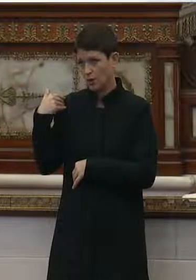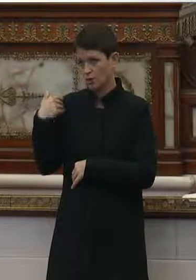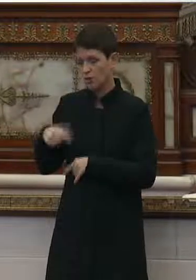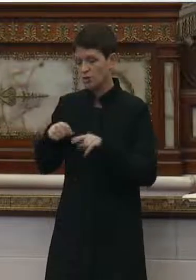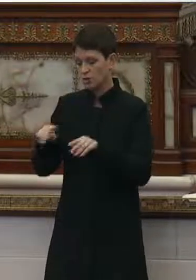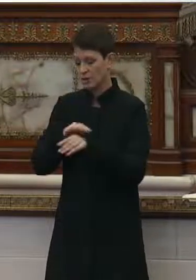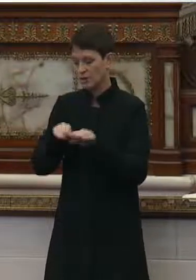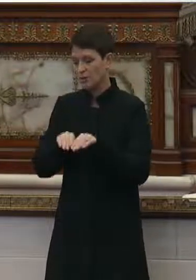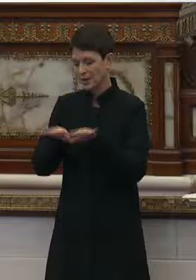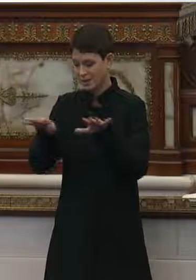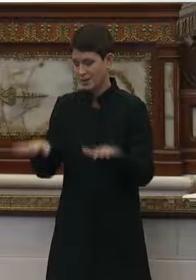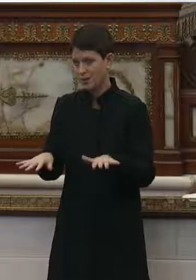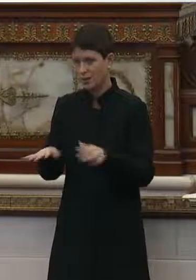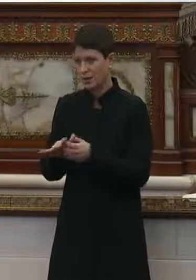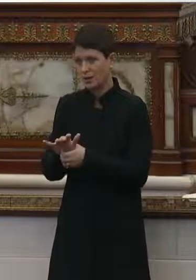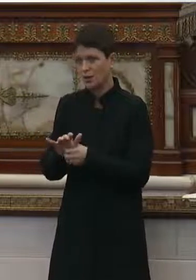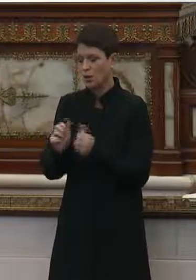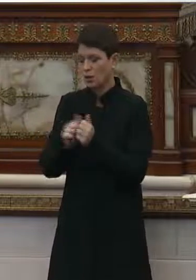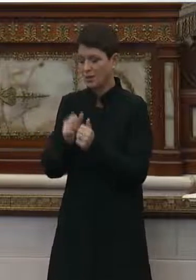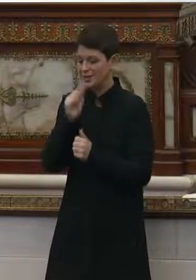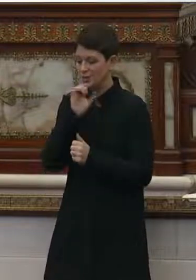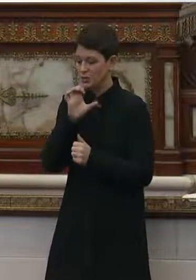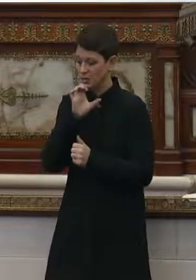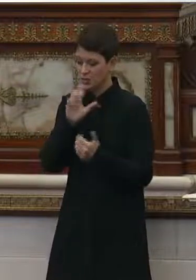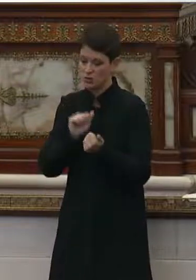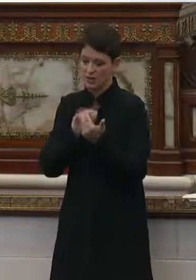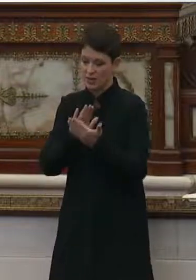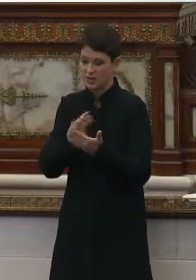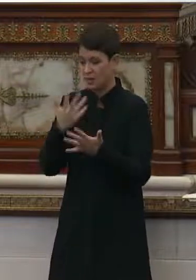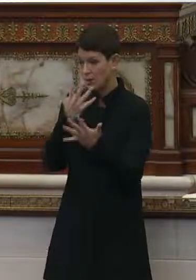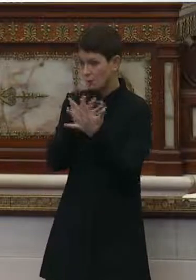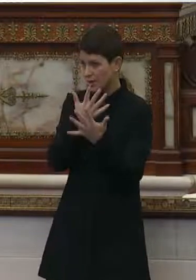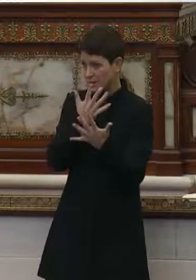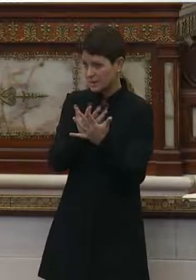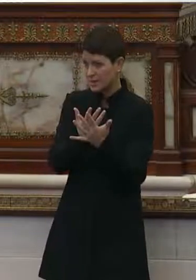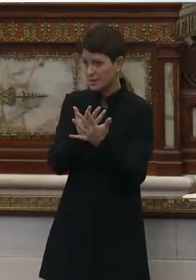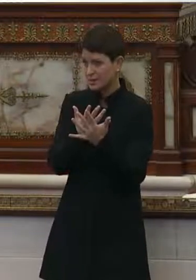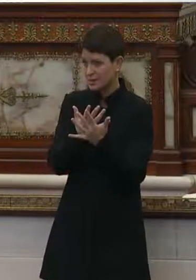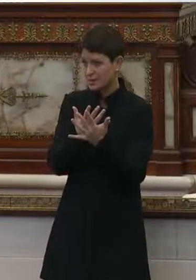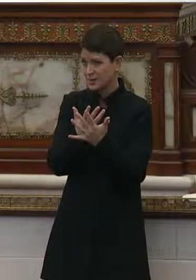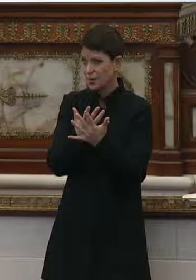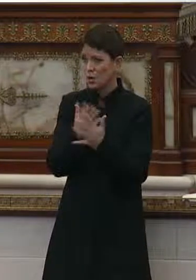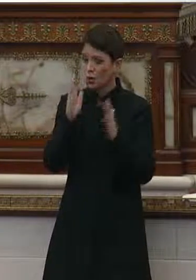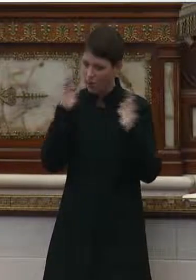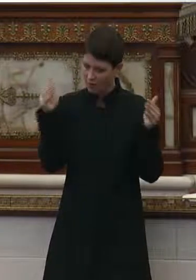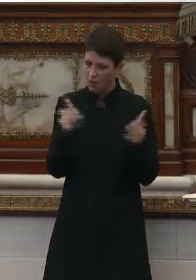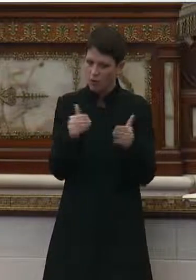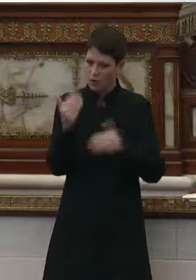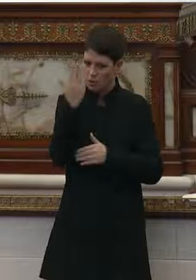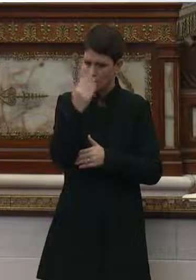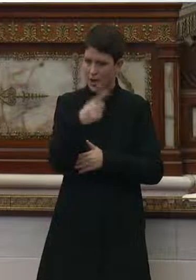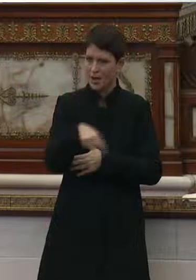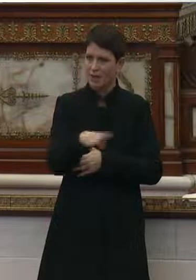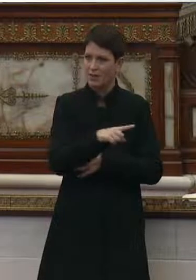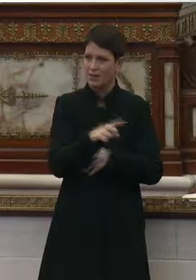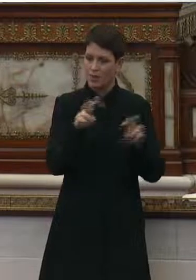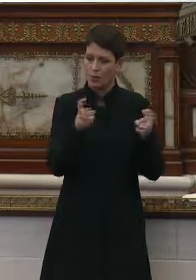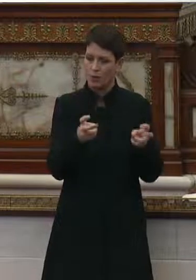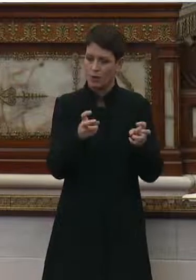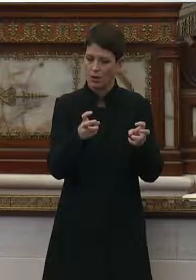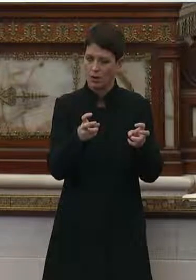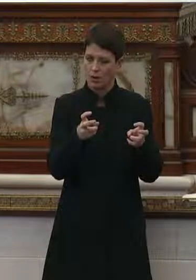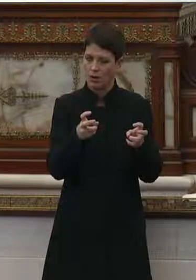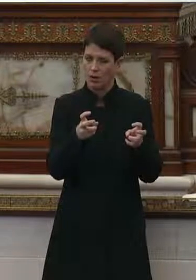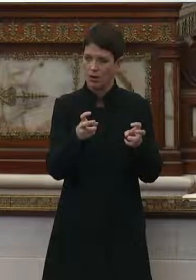pandemic dealing with our senior centers. A lot of the prisons got a lot of attention because they were, quote, a captured